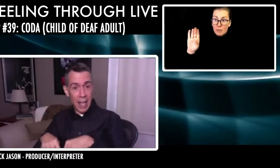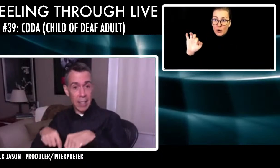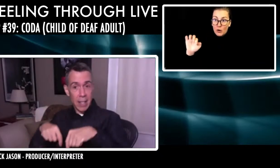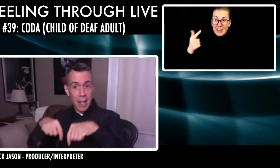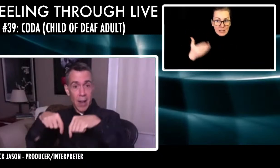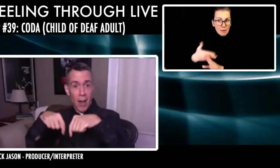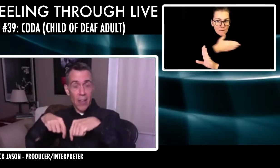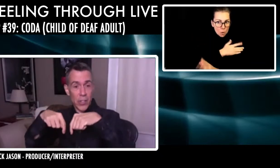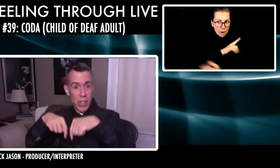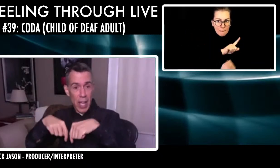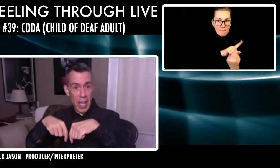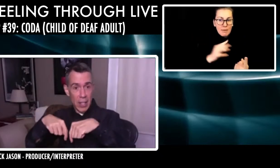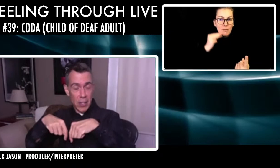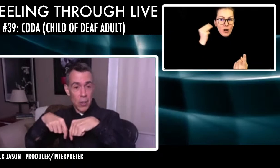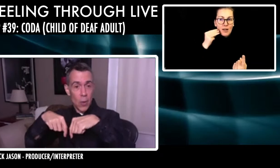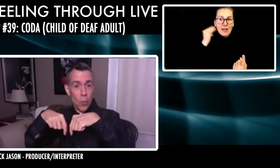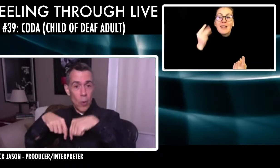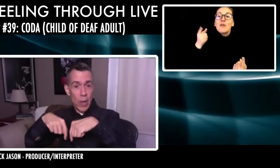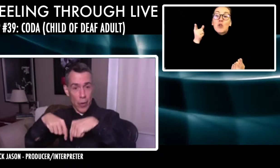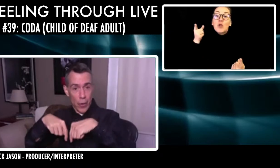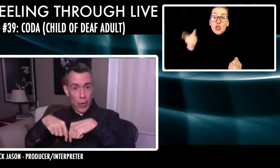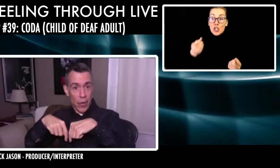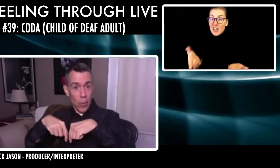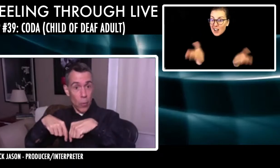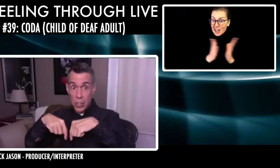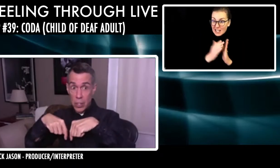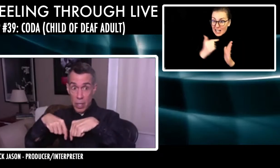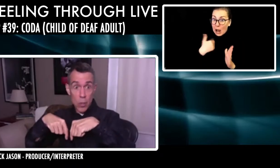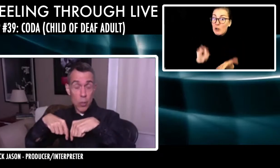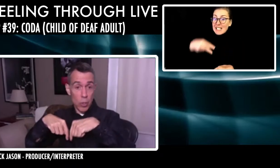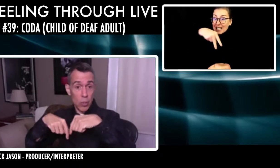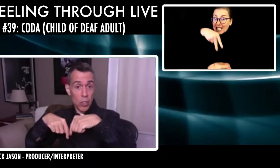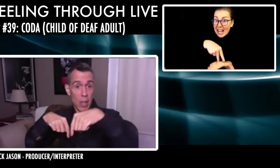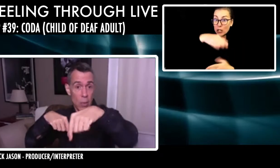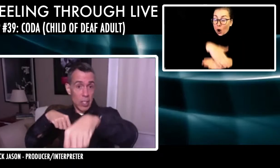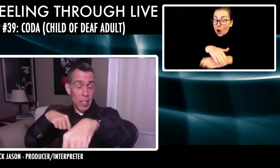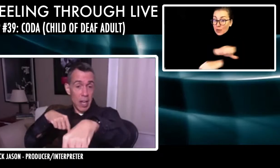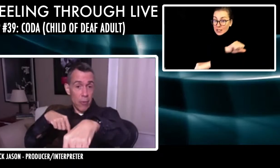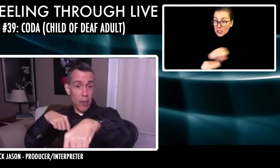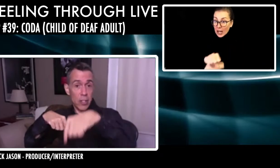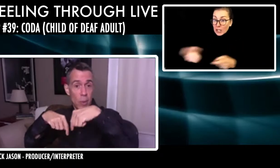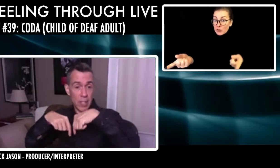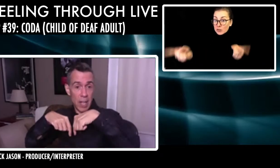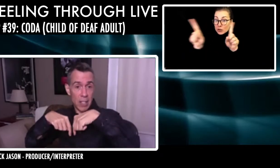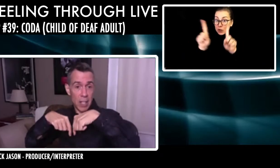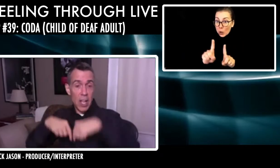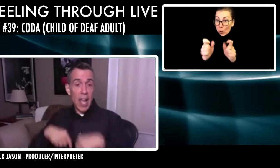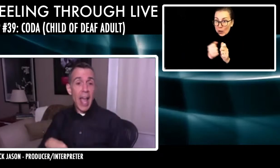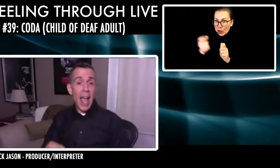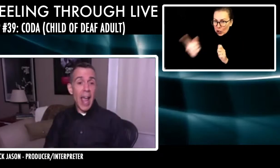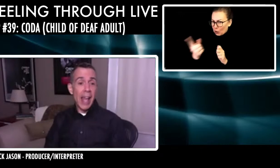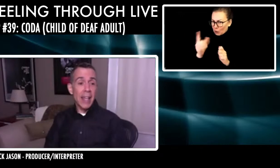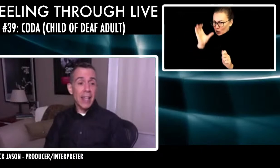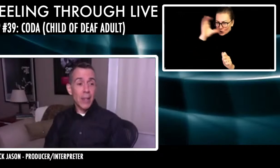stand on the stage with her, which is unusual. Usually they want you to stand in front. She wanted me to stand on stage. And the